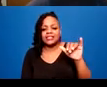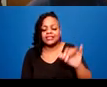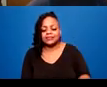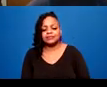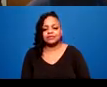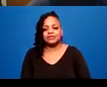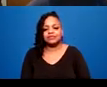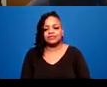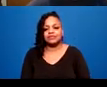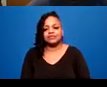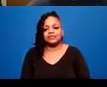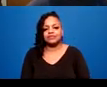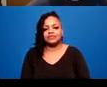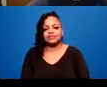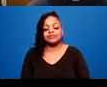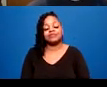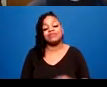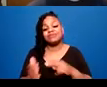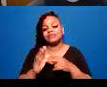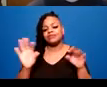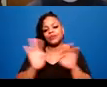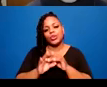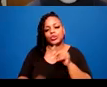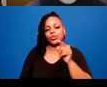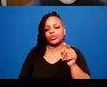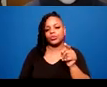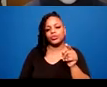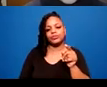reserves and your own energy and capacities.